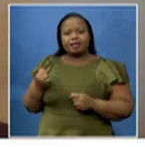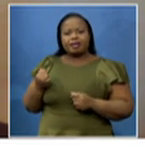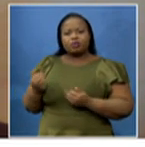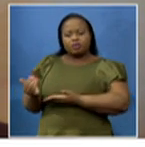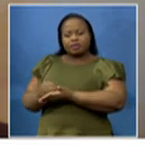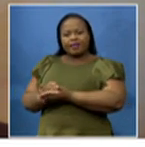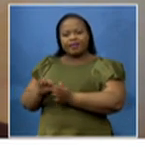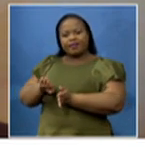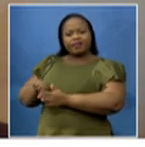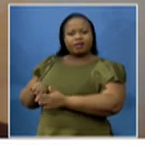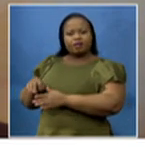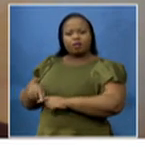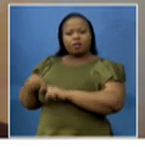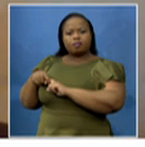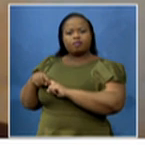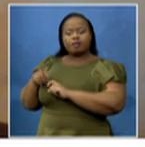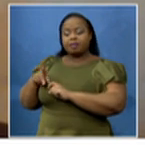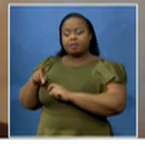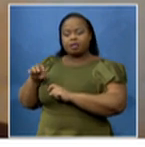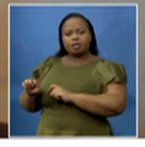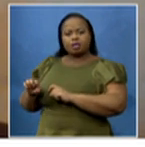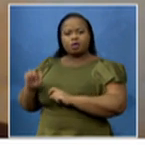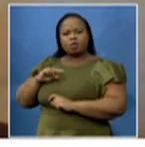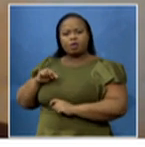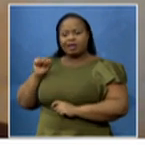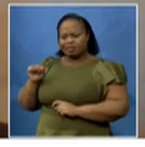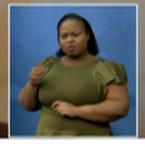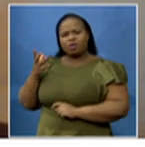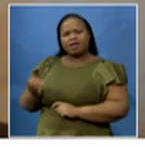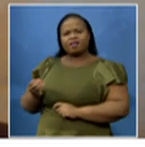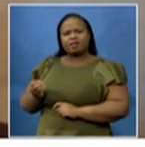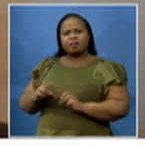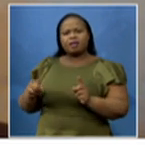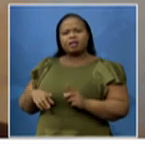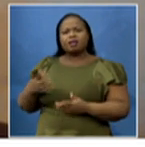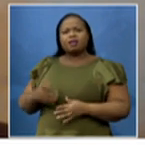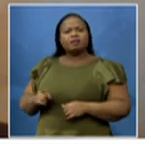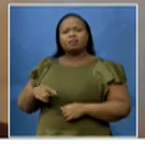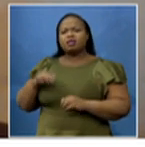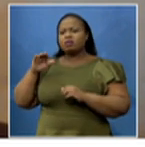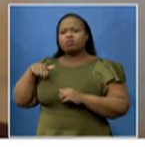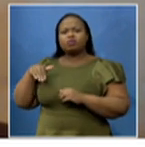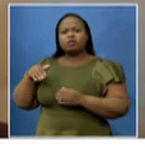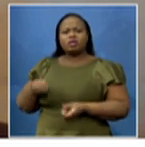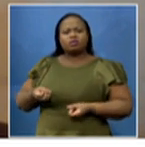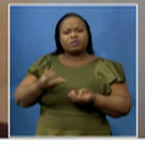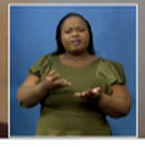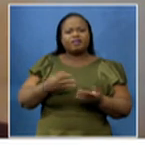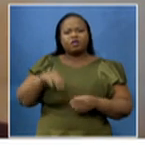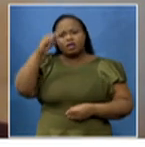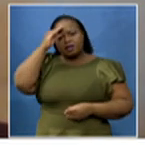in areas where they have. We find that there is PPE maybe in the depots, but it doesn't reach a nurse in the ward, in the clinic.